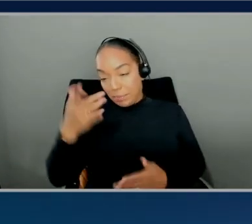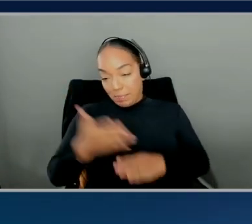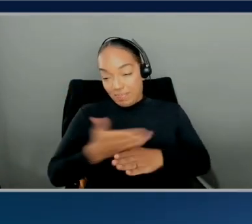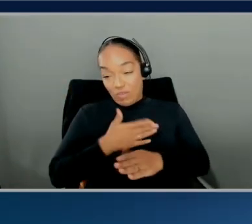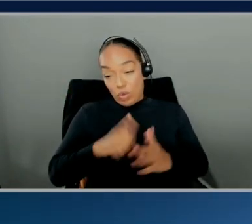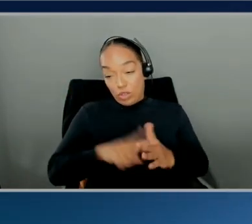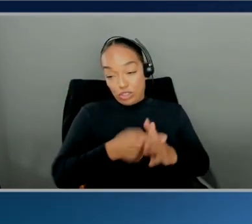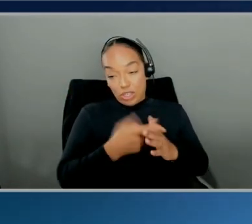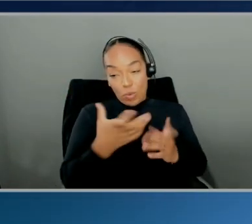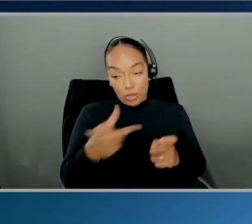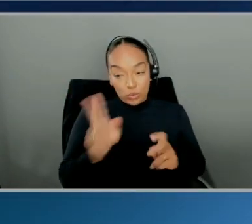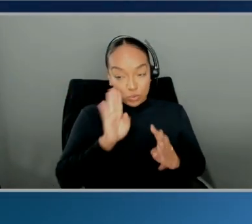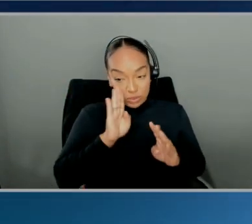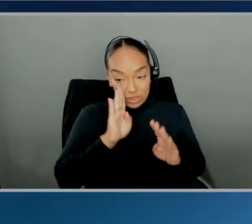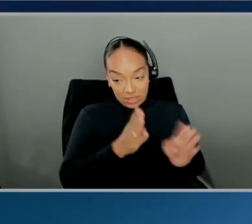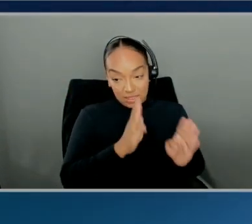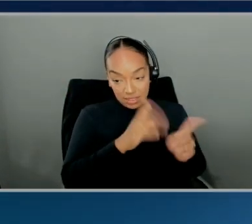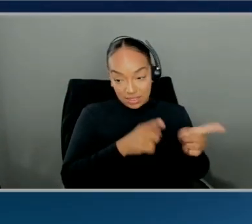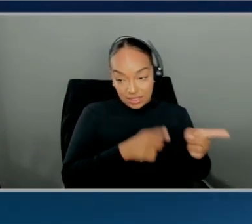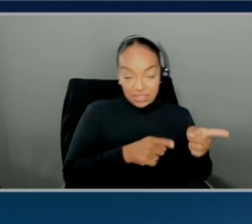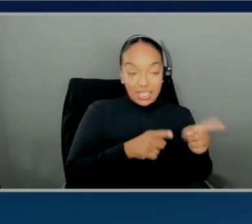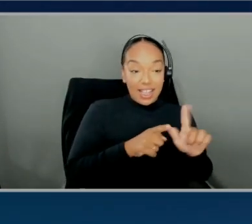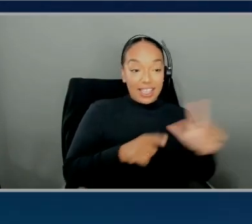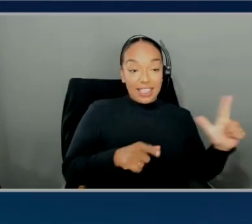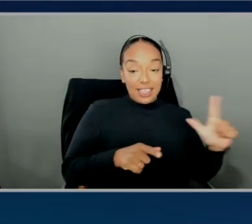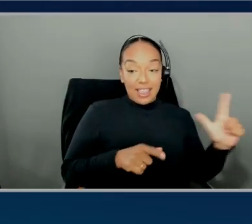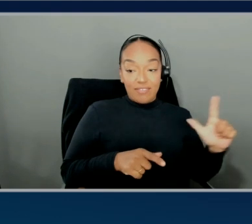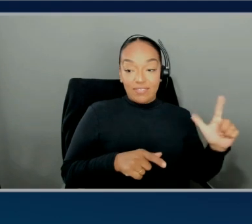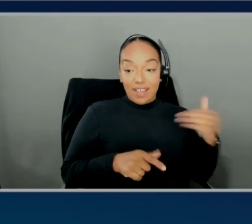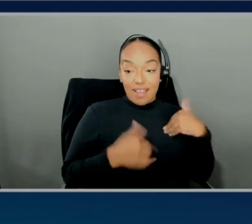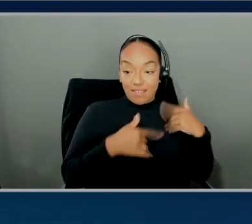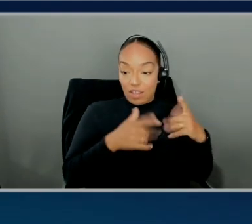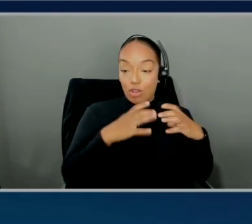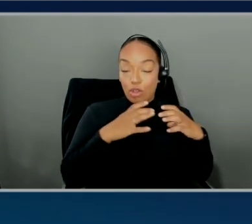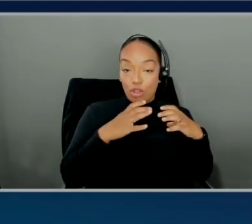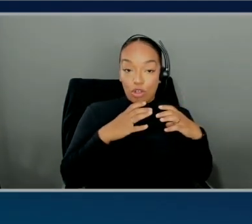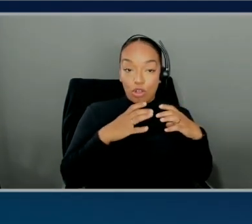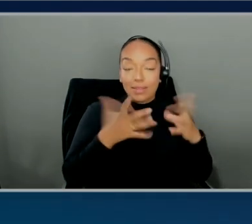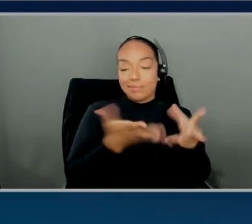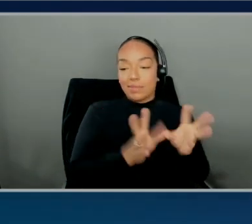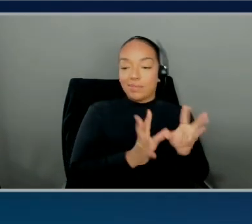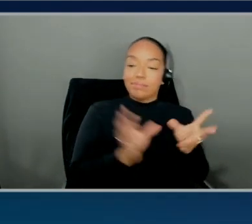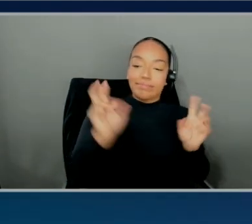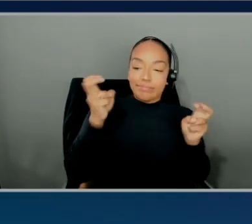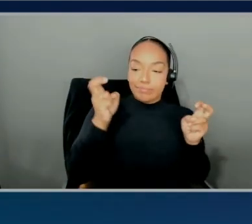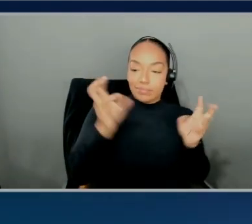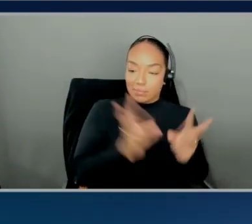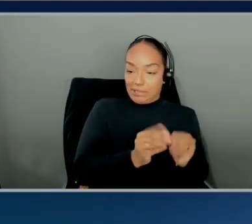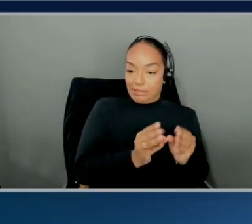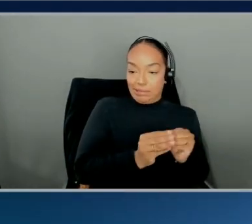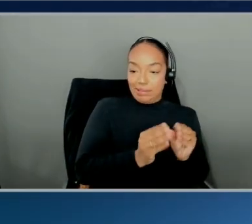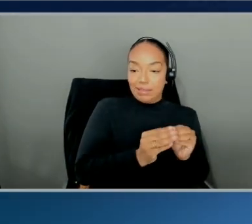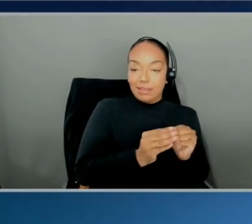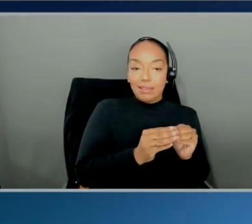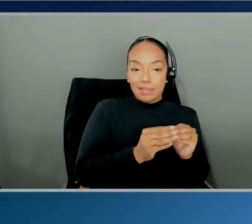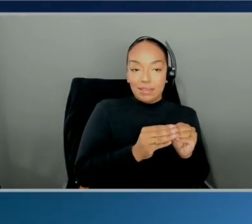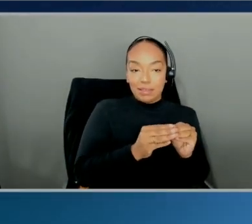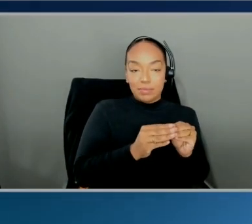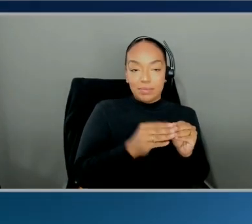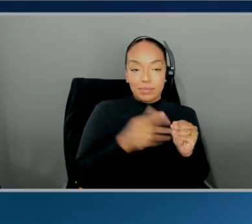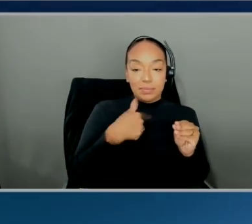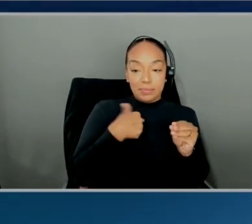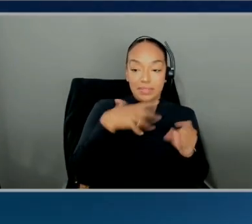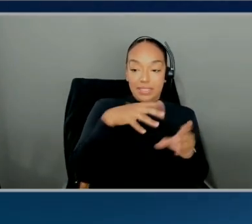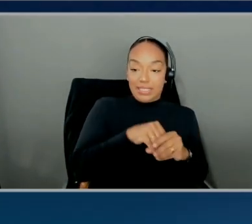draw your attention to a few things. Like, left-hand side, we have a meeting, a simulated meeting. Yes. Right? So I'm in a meeting with